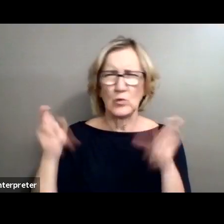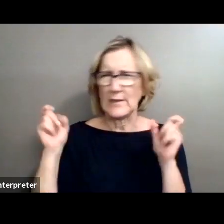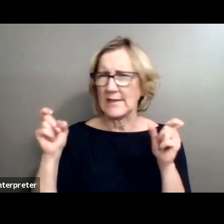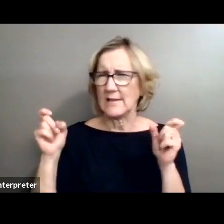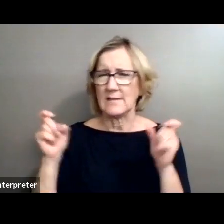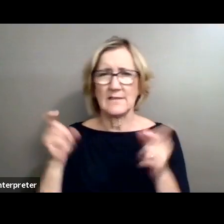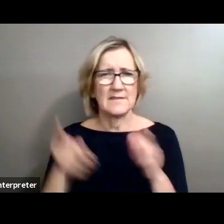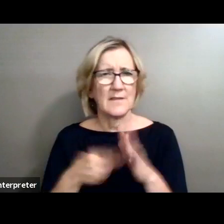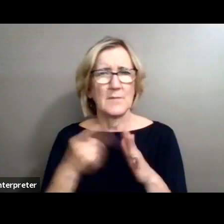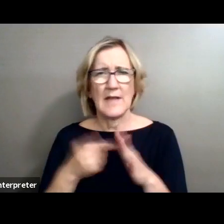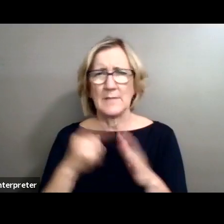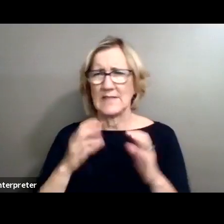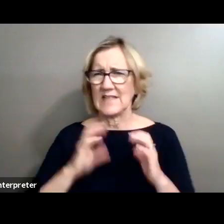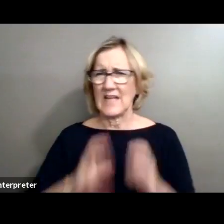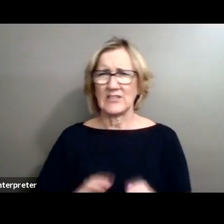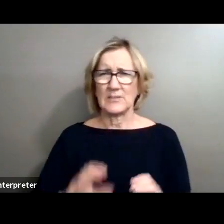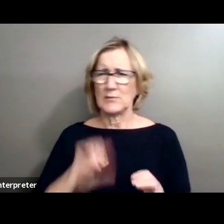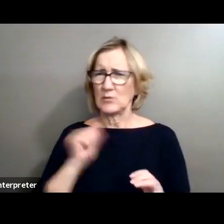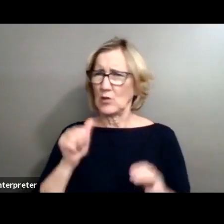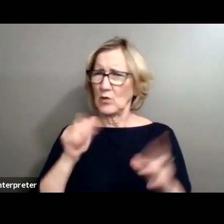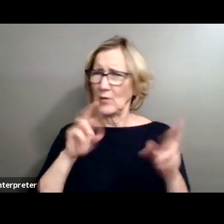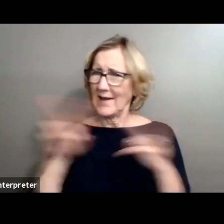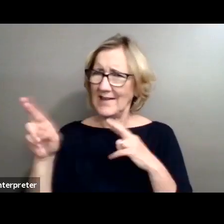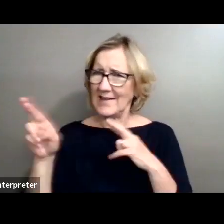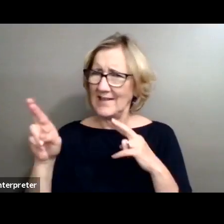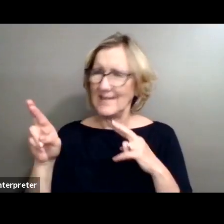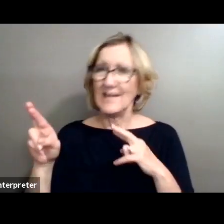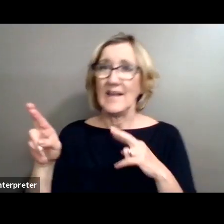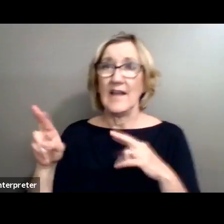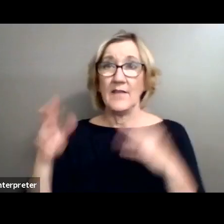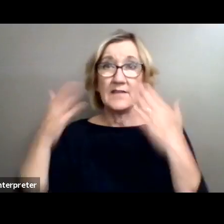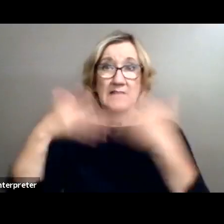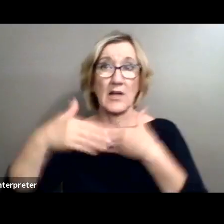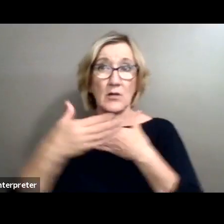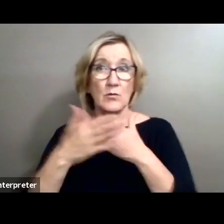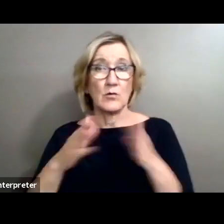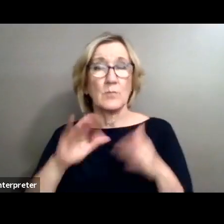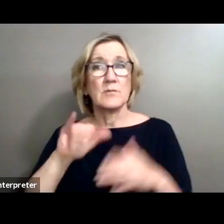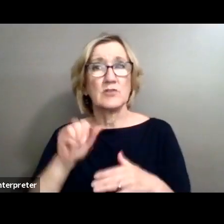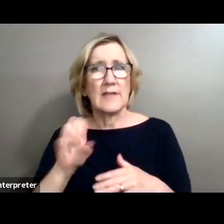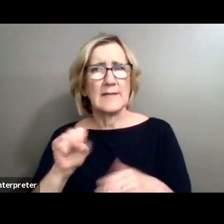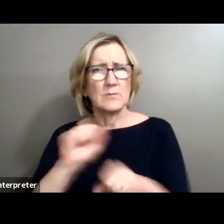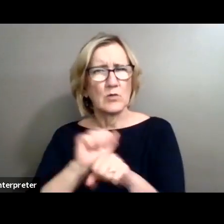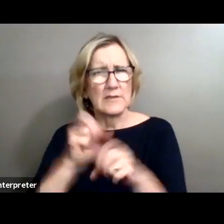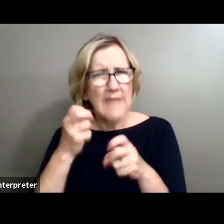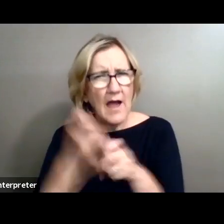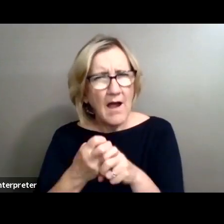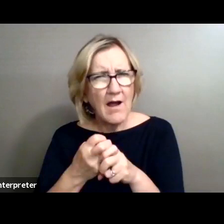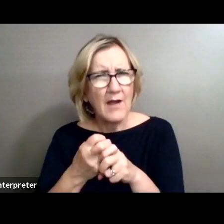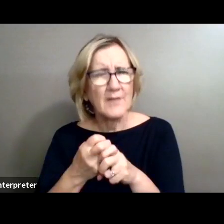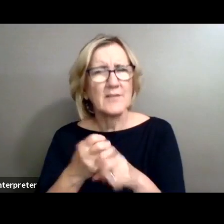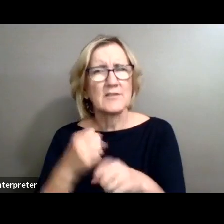Sometimes the customers weren't even ready. In the dark room, James worked hard to make everyone look their best.